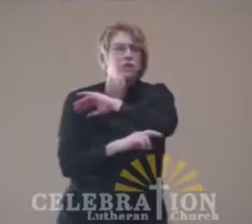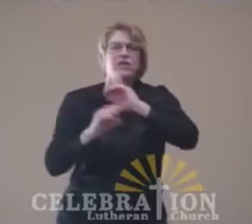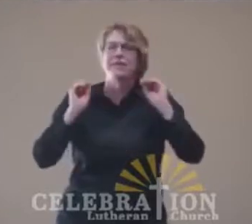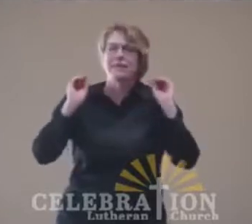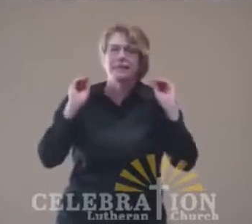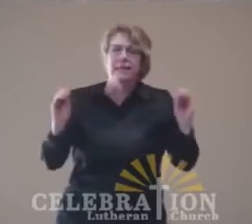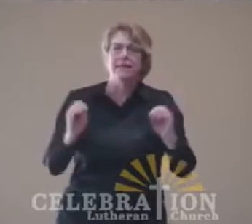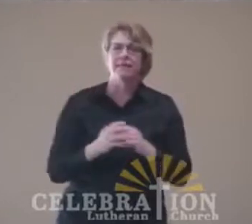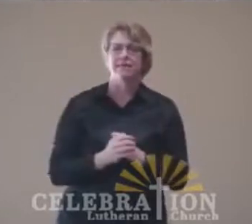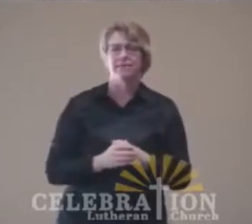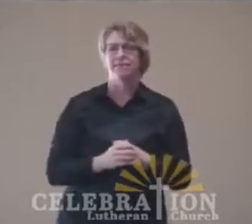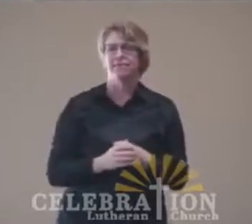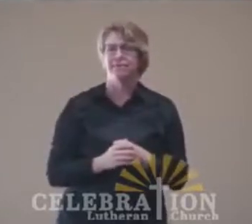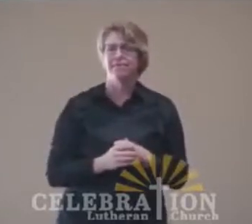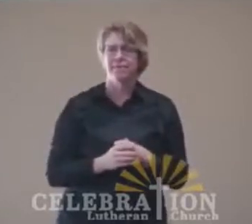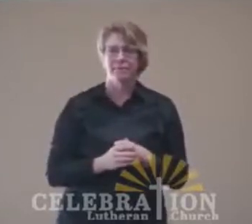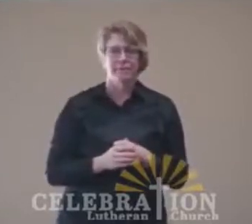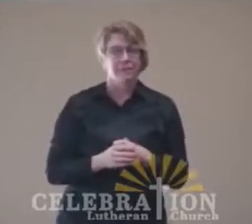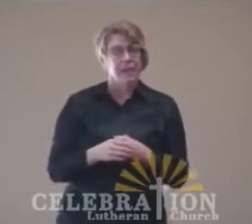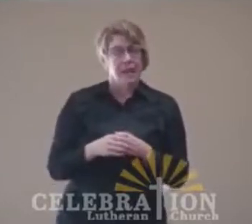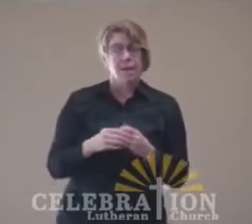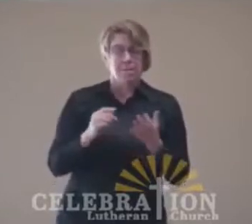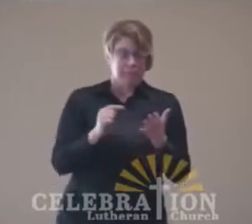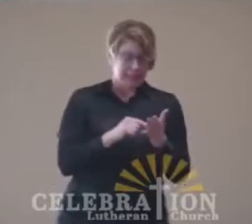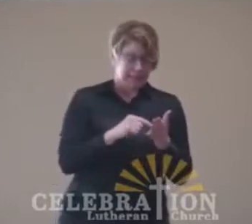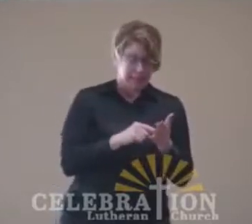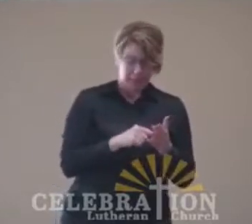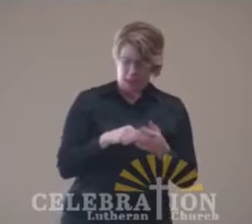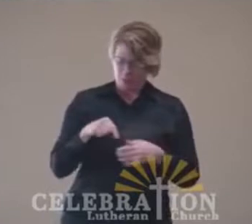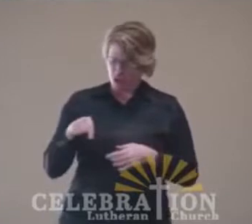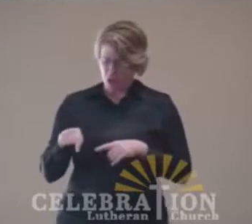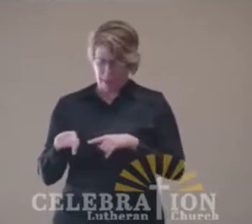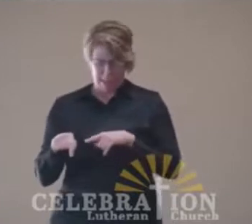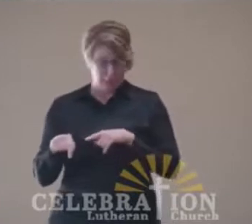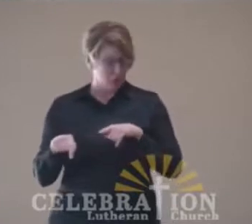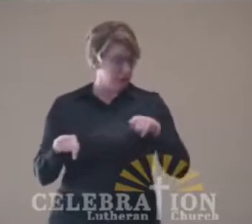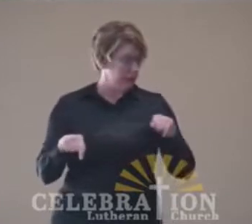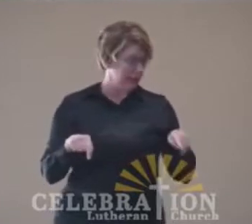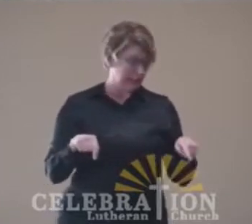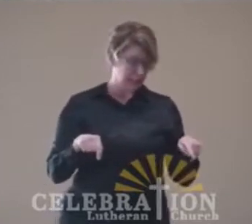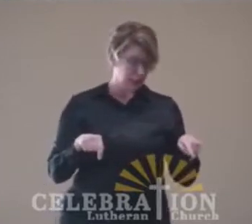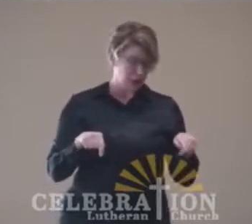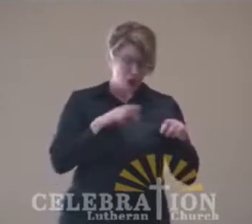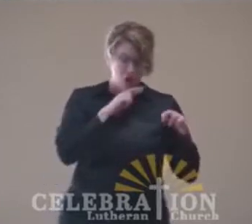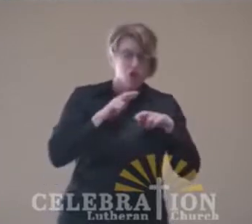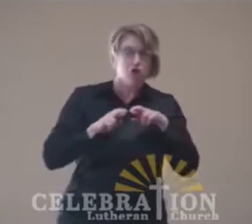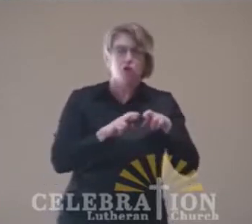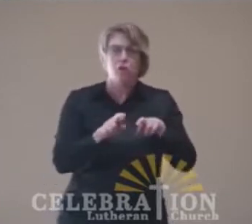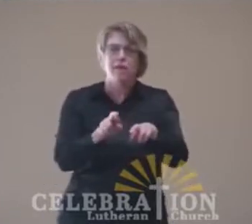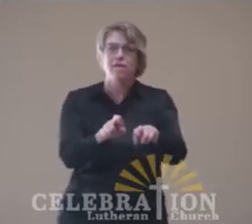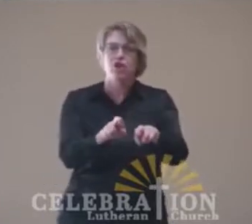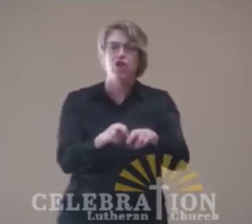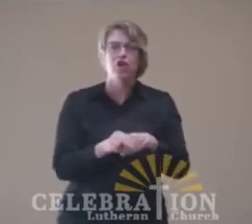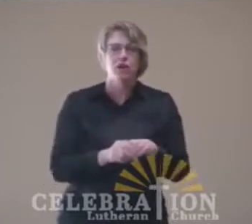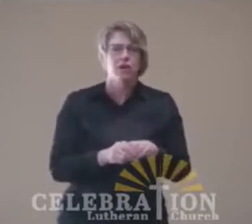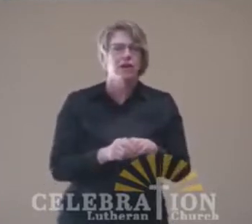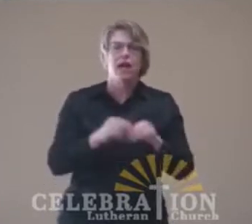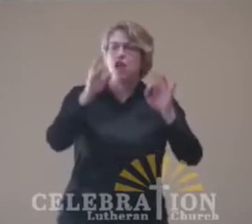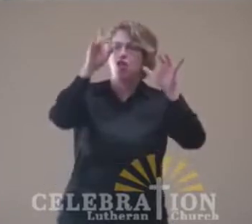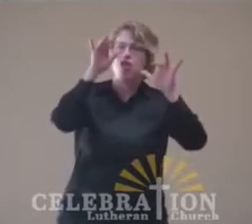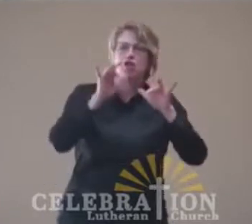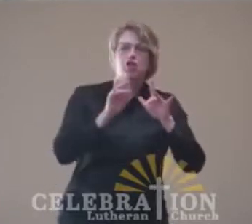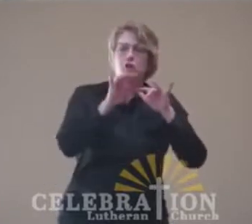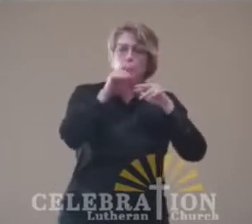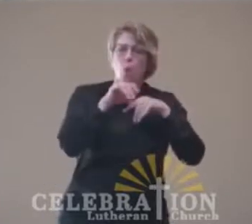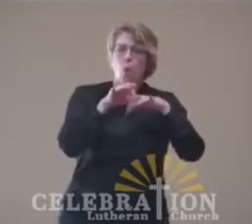so sometimes there's a river between where you are and where you need to go. And in Denali, with the glacial melt and the snow melt